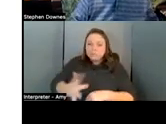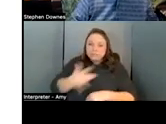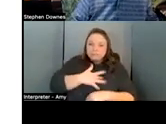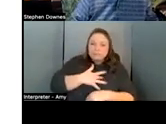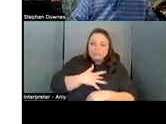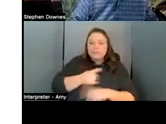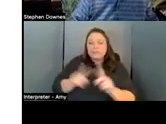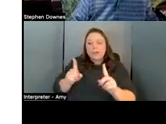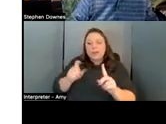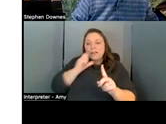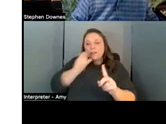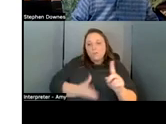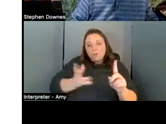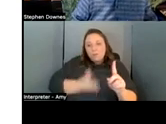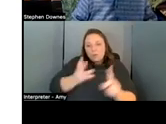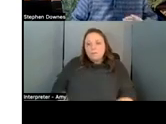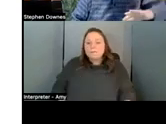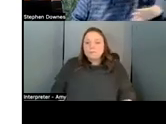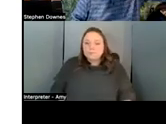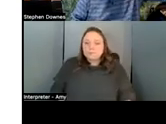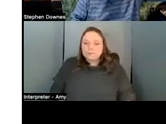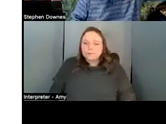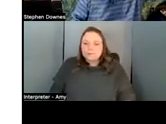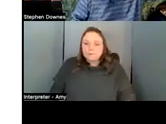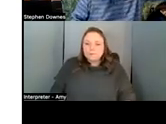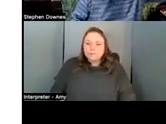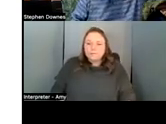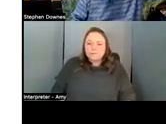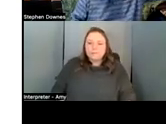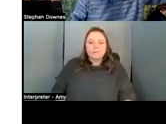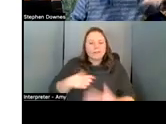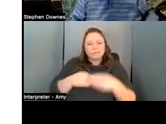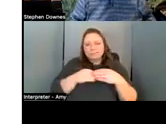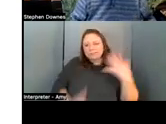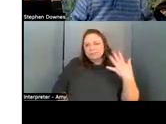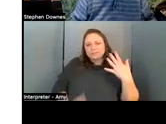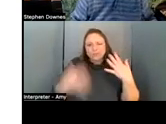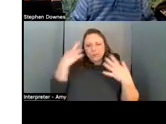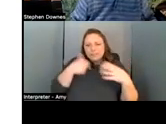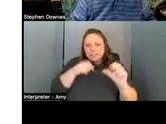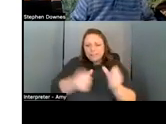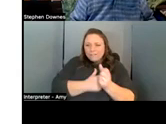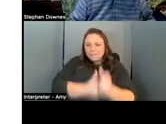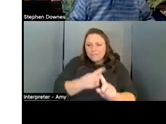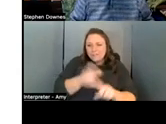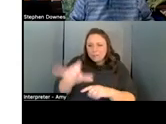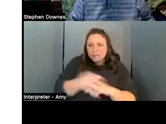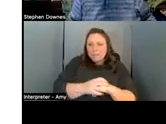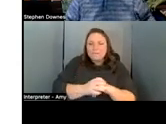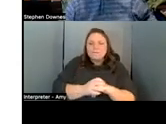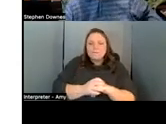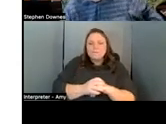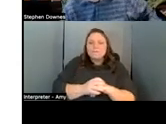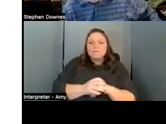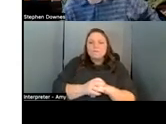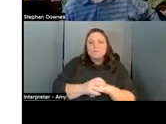less formal um and there's a whole line of reasoning i can follow from that but let's get